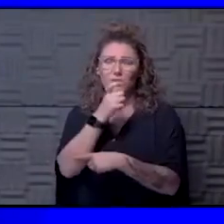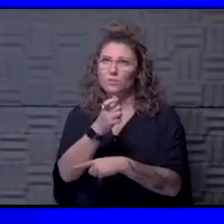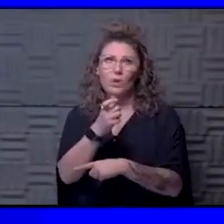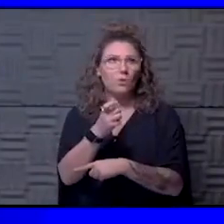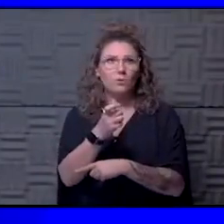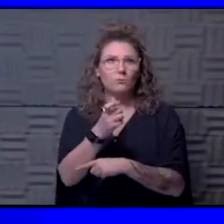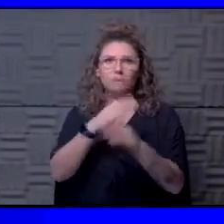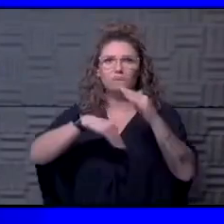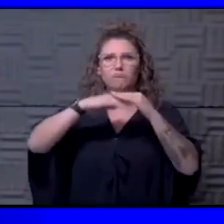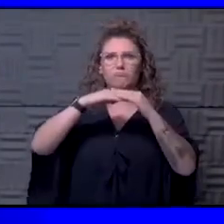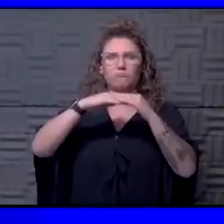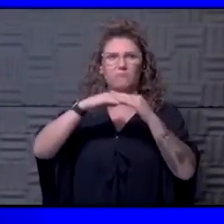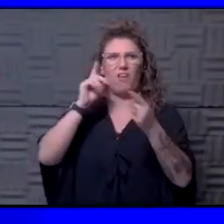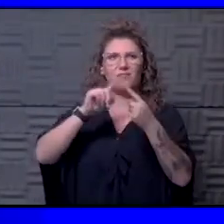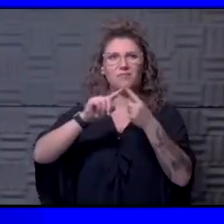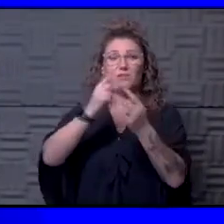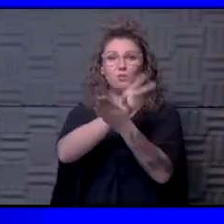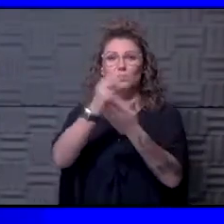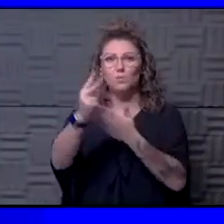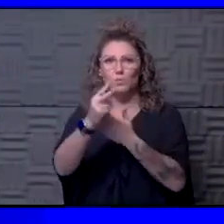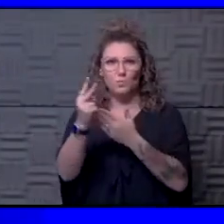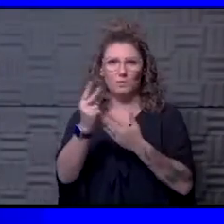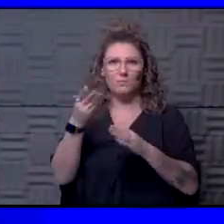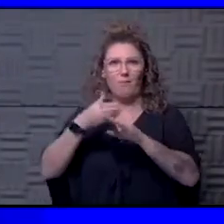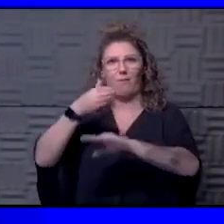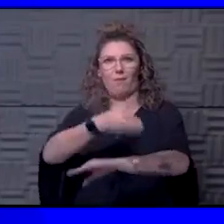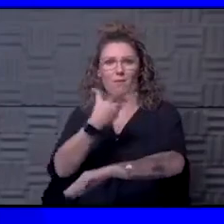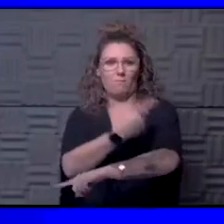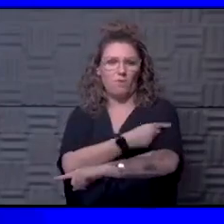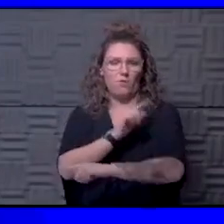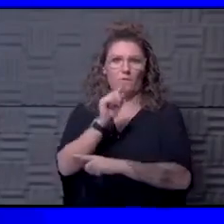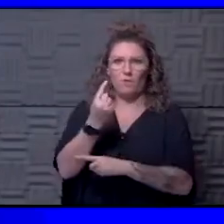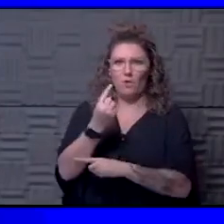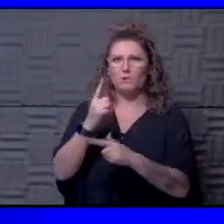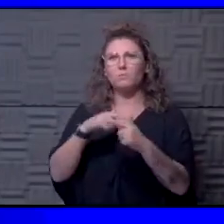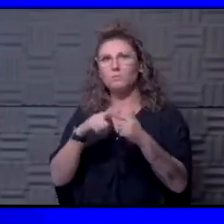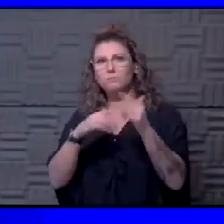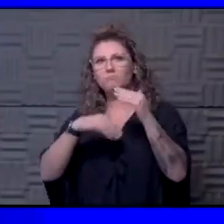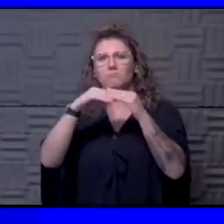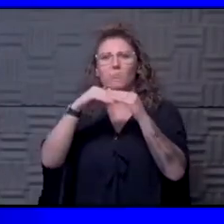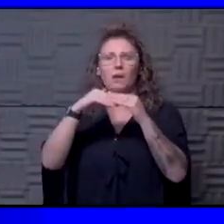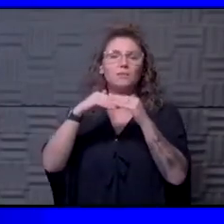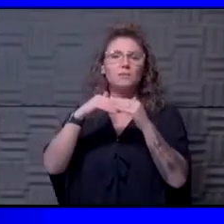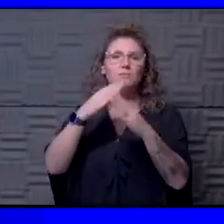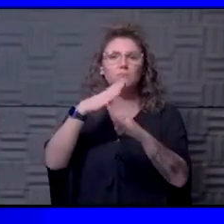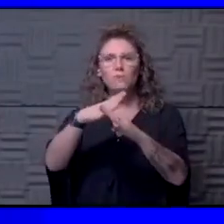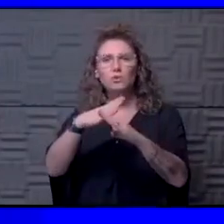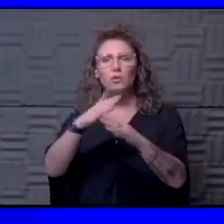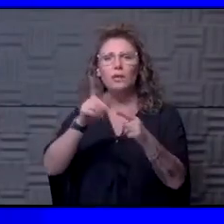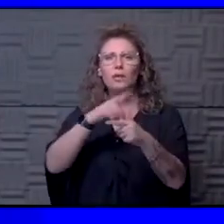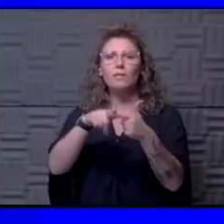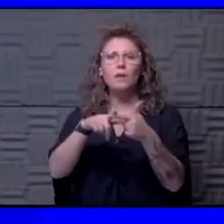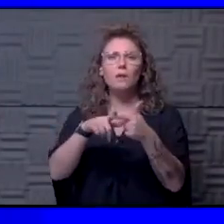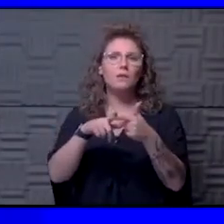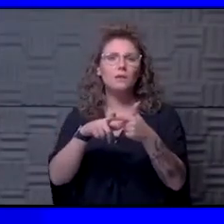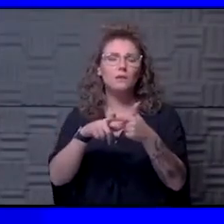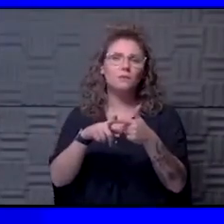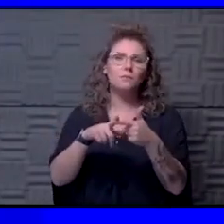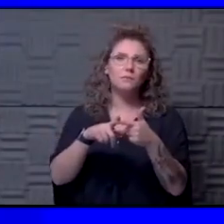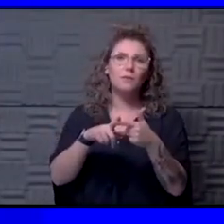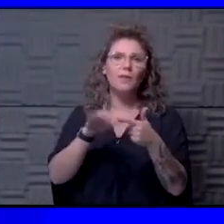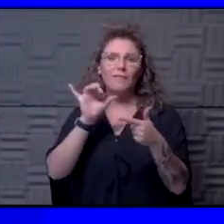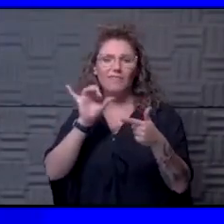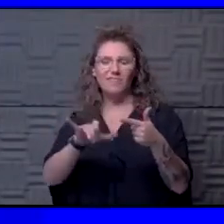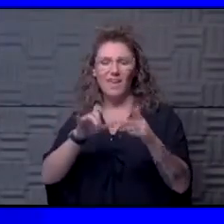maximal immunity to about two weeks. So, after this first dose, you start to reach maximal immunity and then, you know,